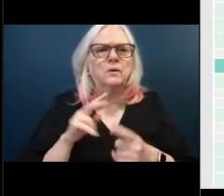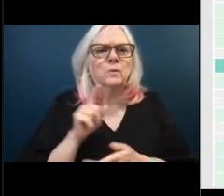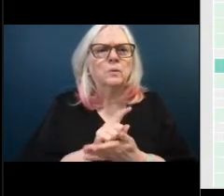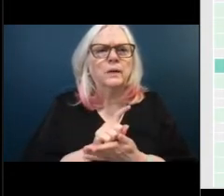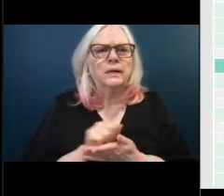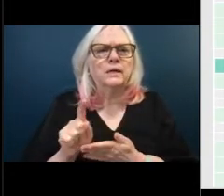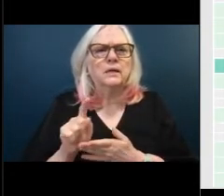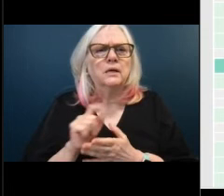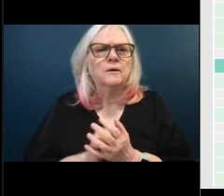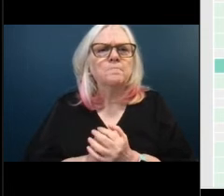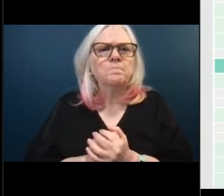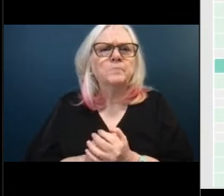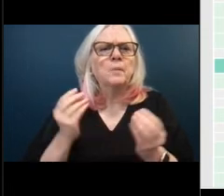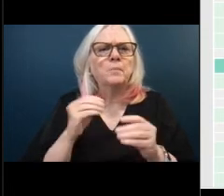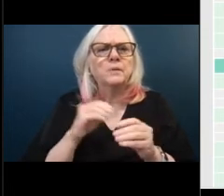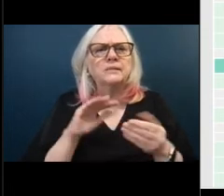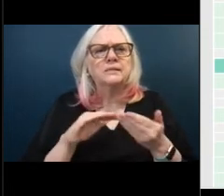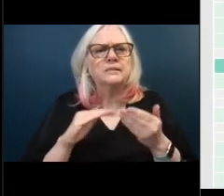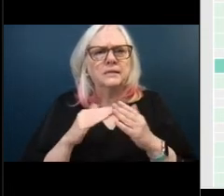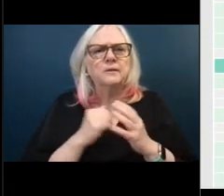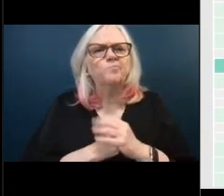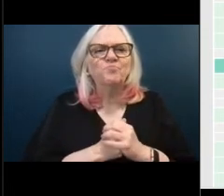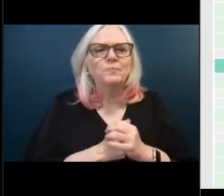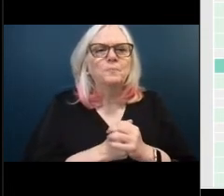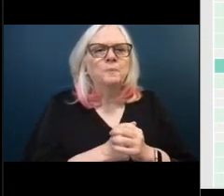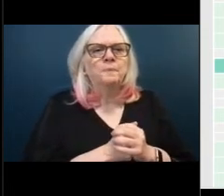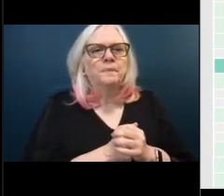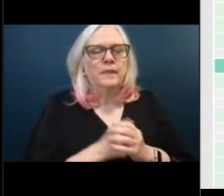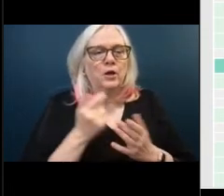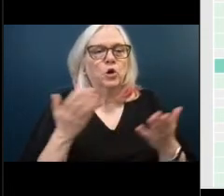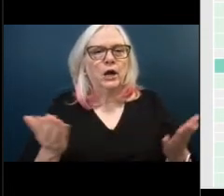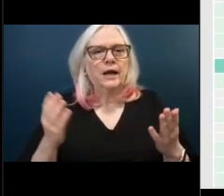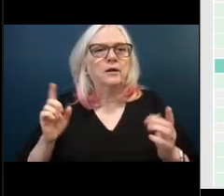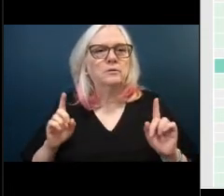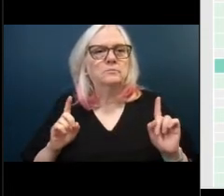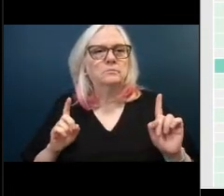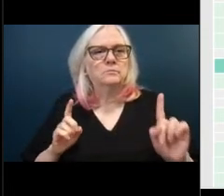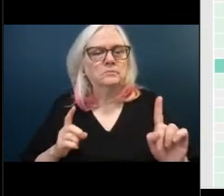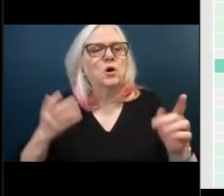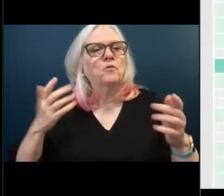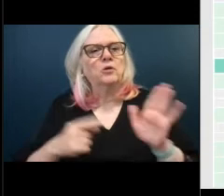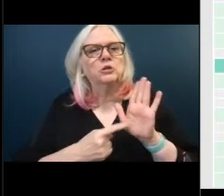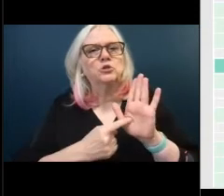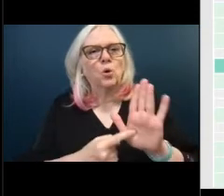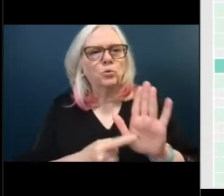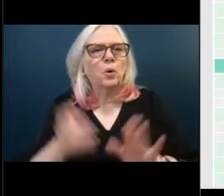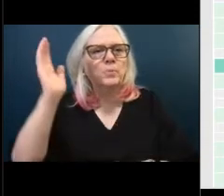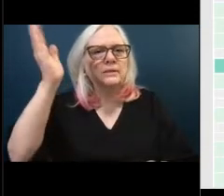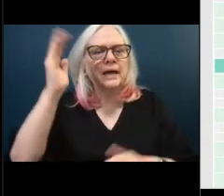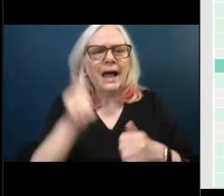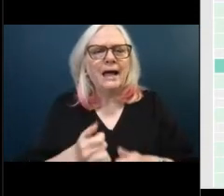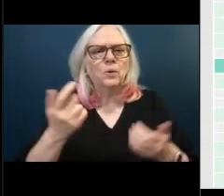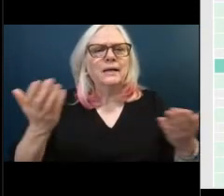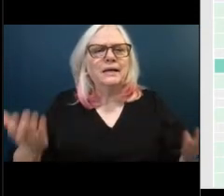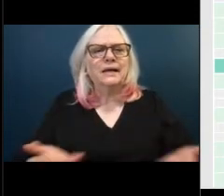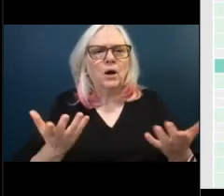um mr rump is here at the podium i know you've already shown your presentation um is there anybody here who